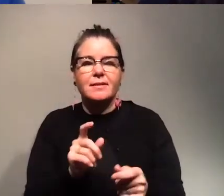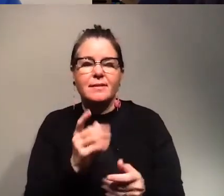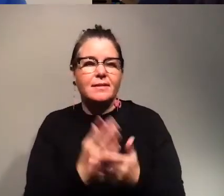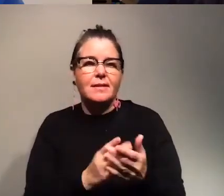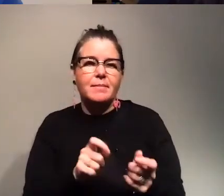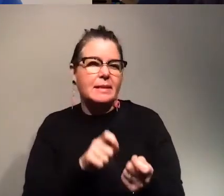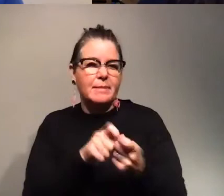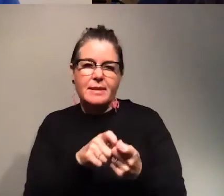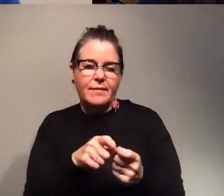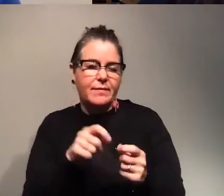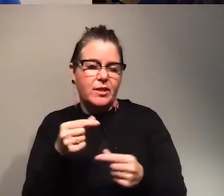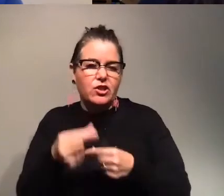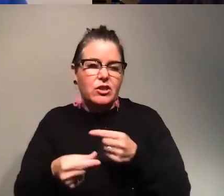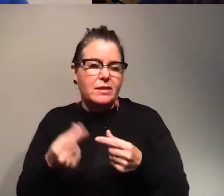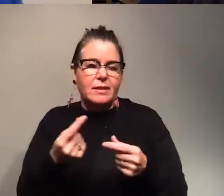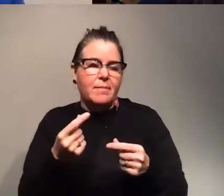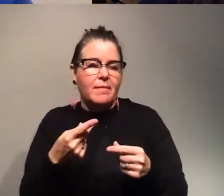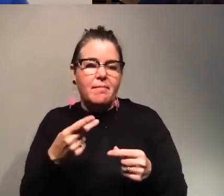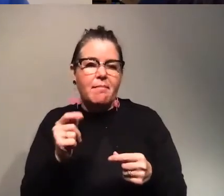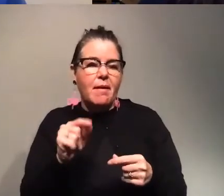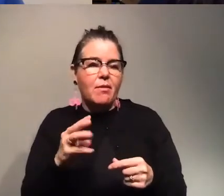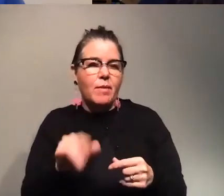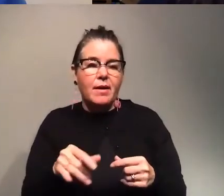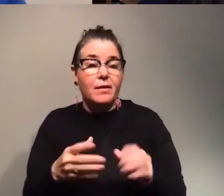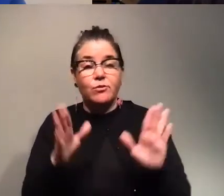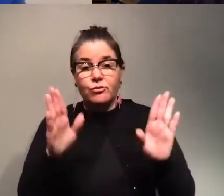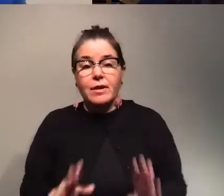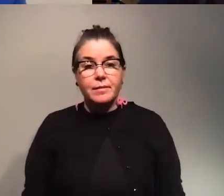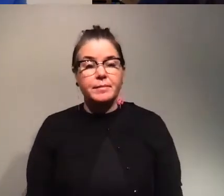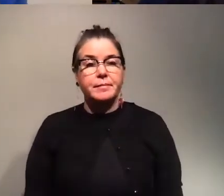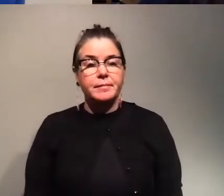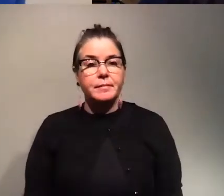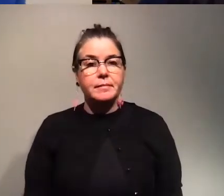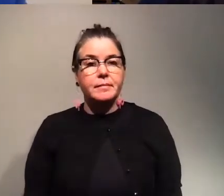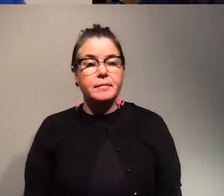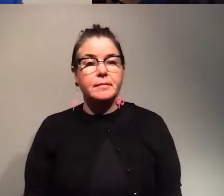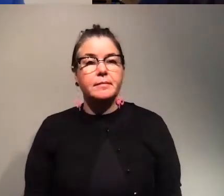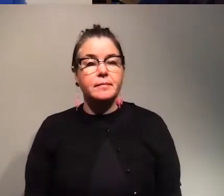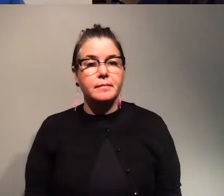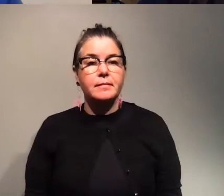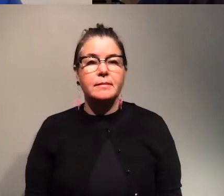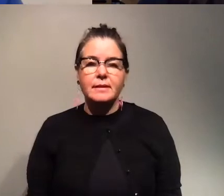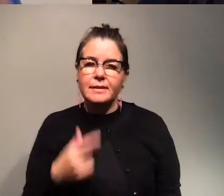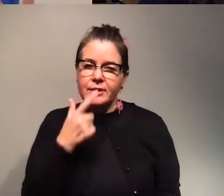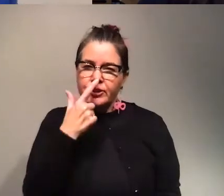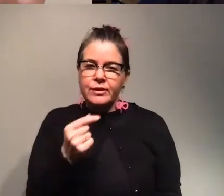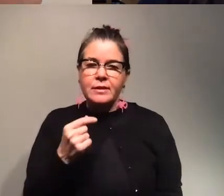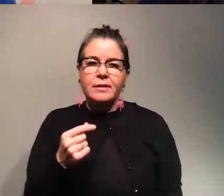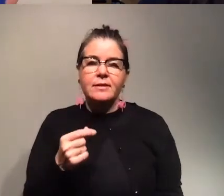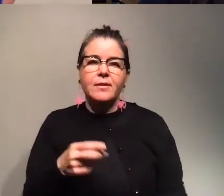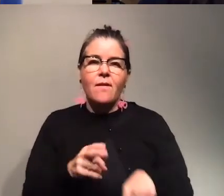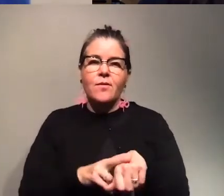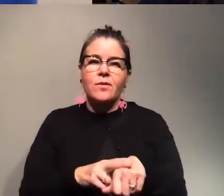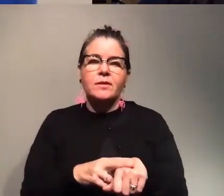specific genes and pathways so yeah it's it's great and it's it's increasing because of course it